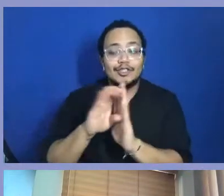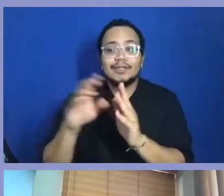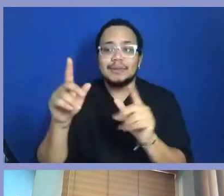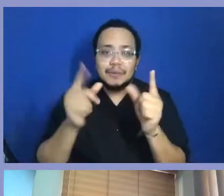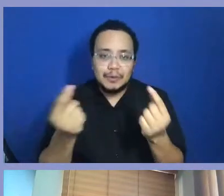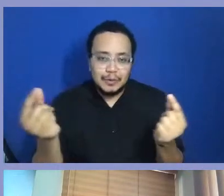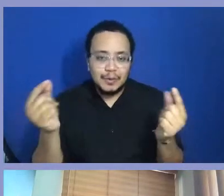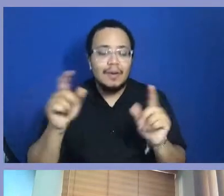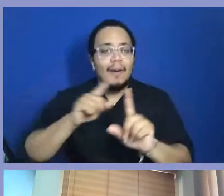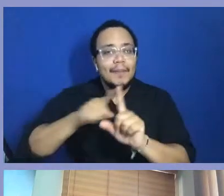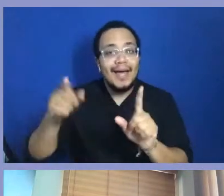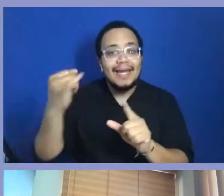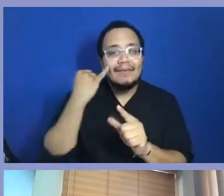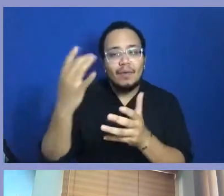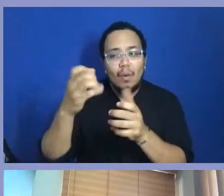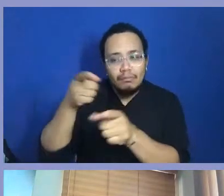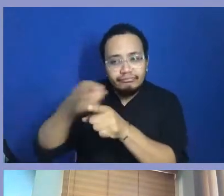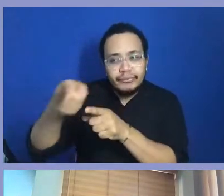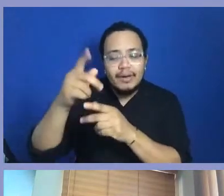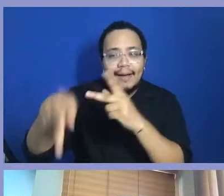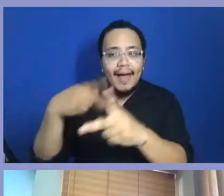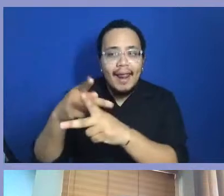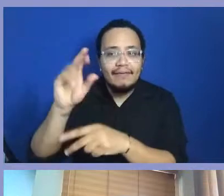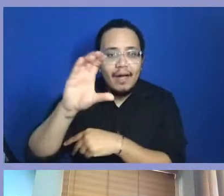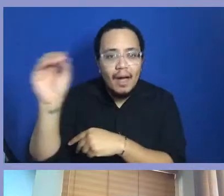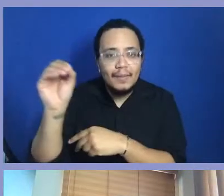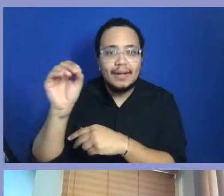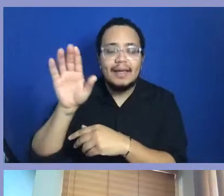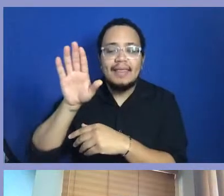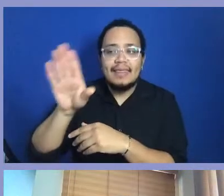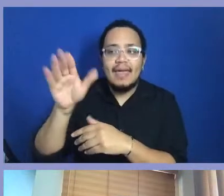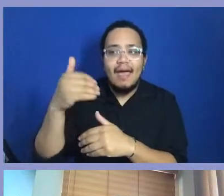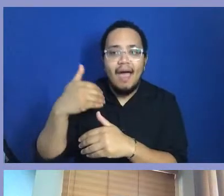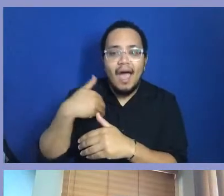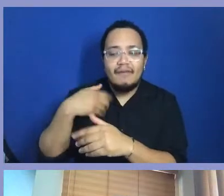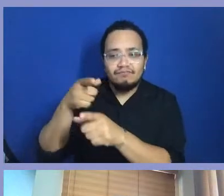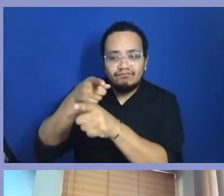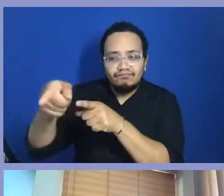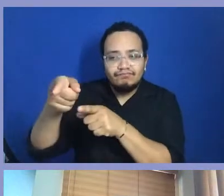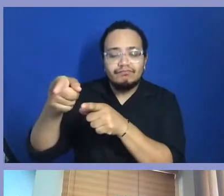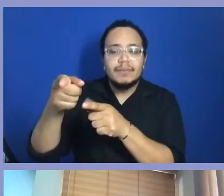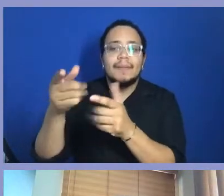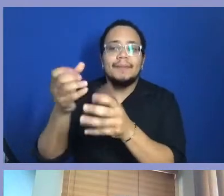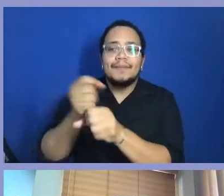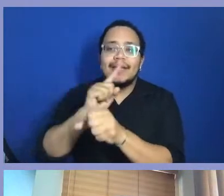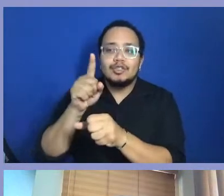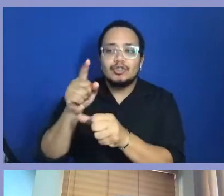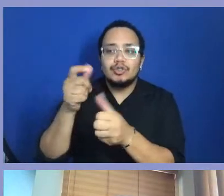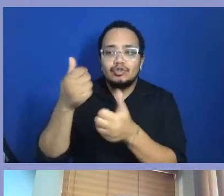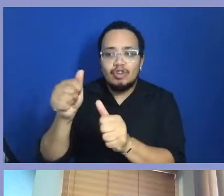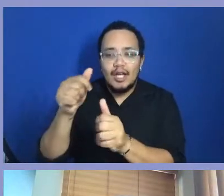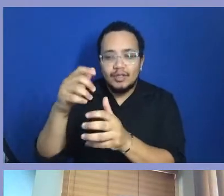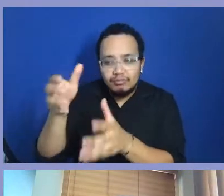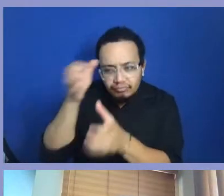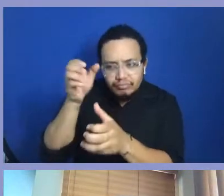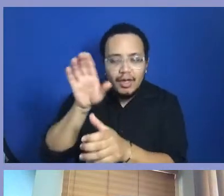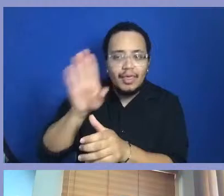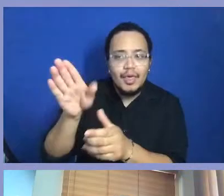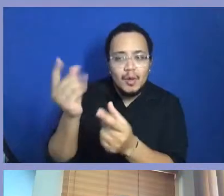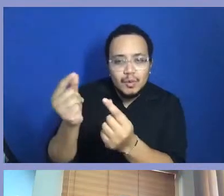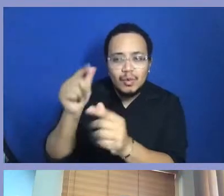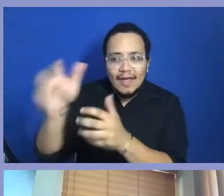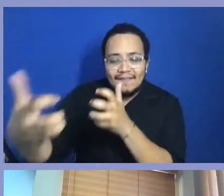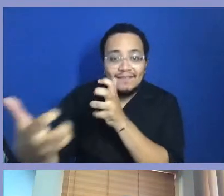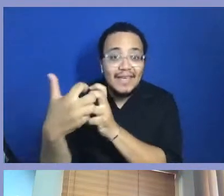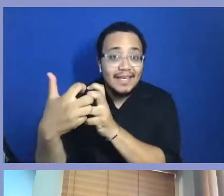what that is and look at their stuff as well as their mission and figure out how you fit into that mission. Because people don't know